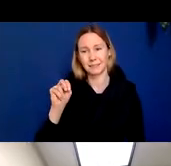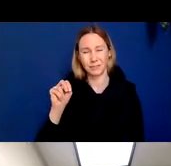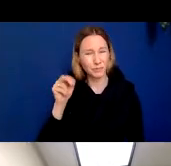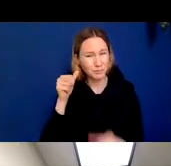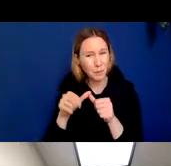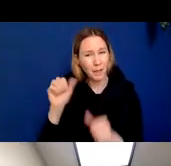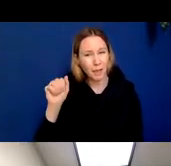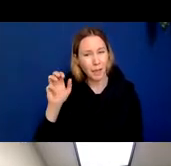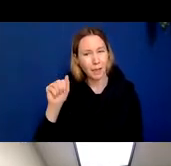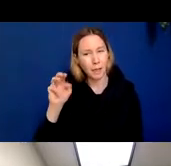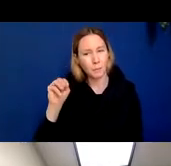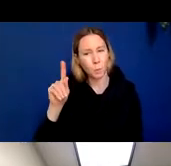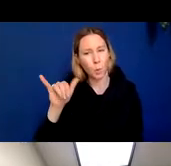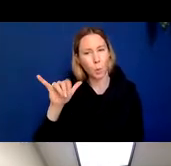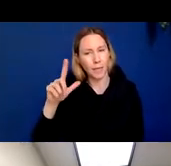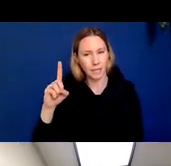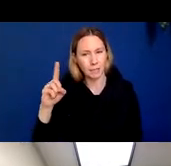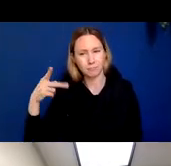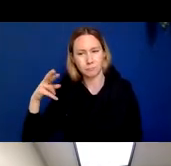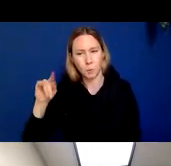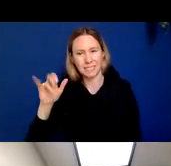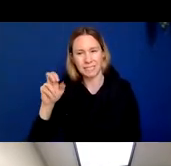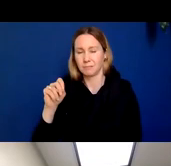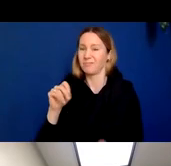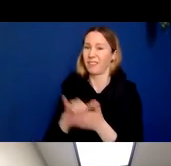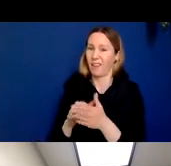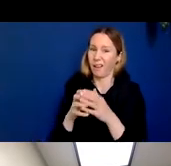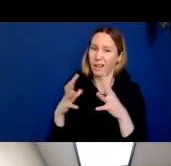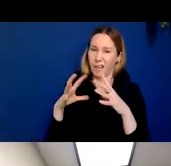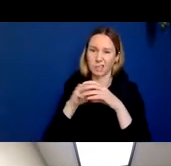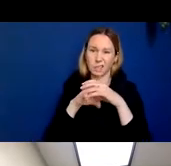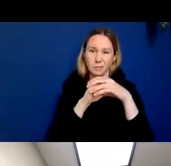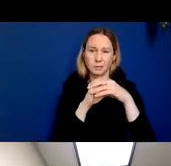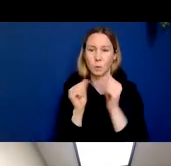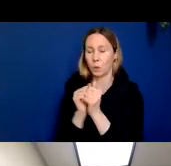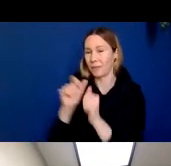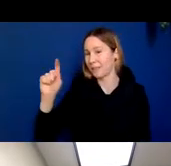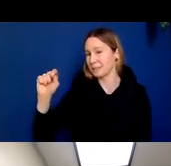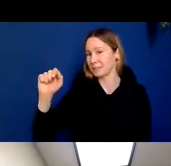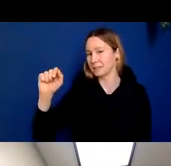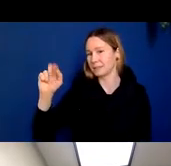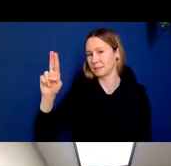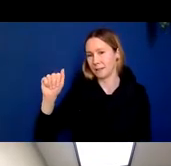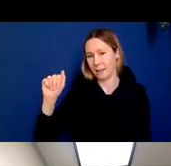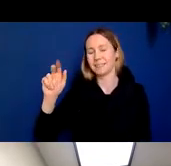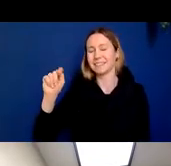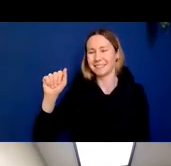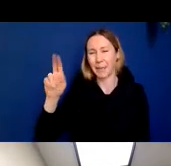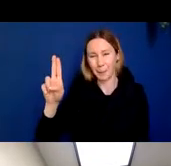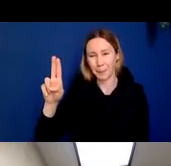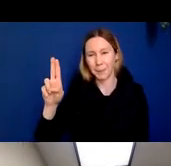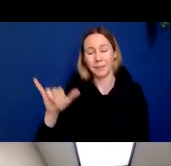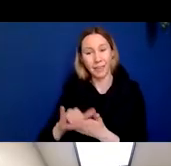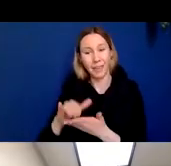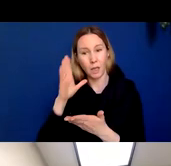one of the hallmarks of Alzheimer's disease, right? Accumulation of amyloid protein together with tau, where we can now do a PET scan that tags that